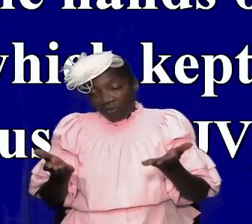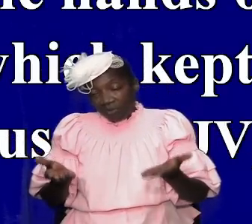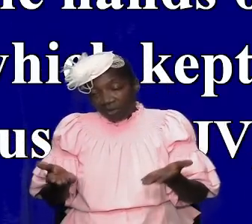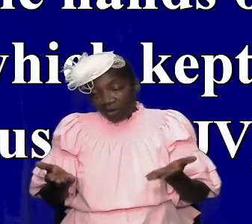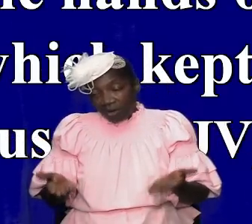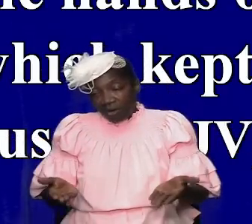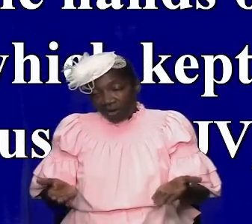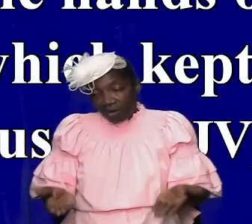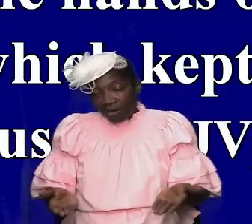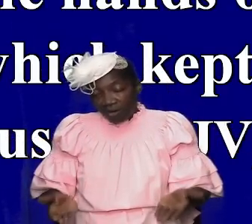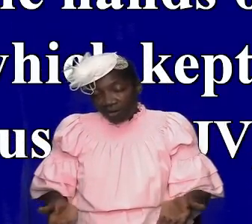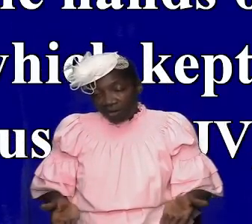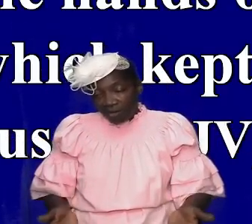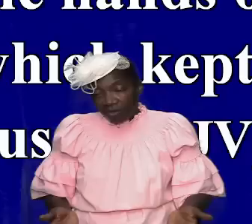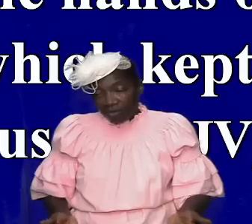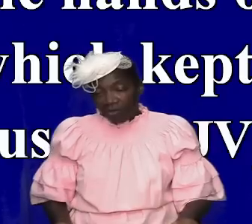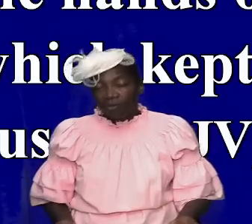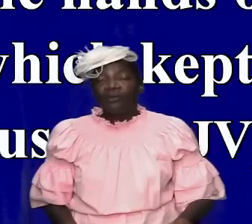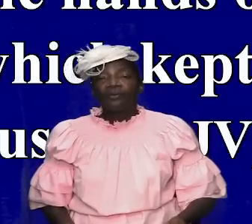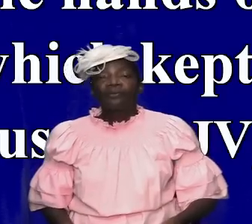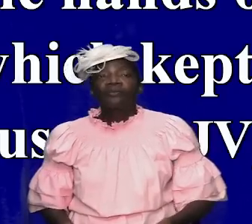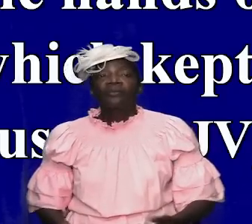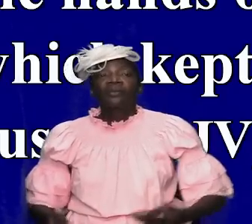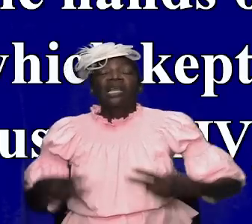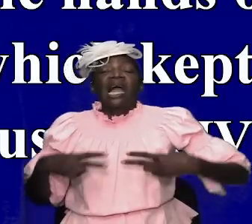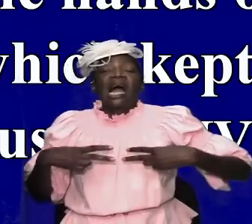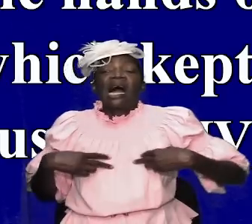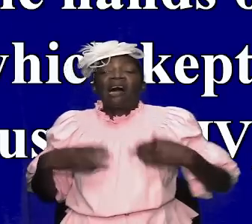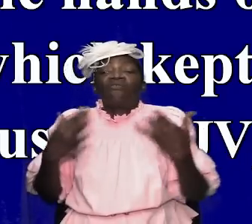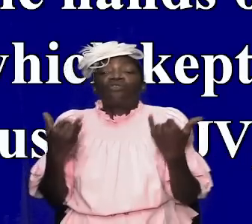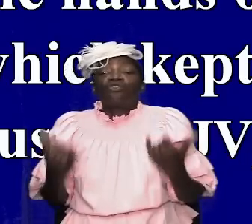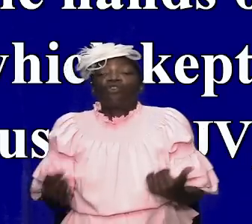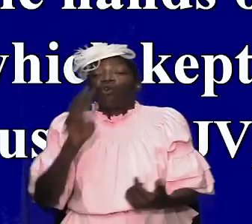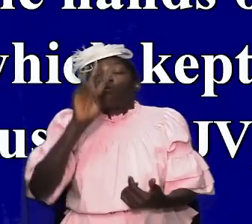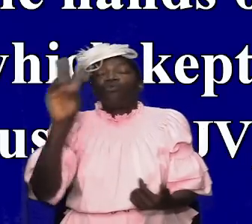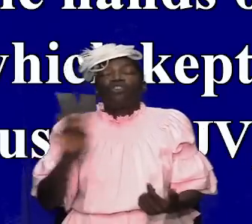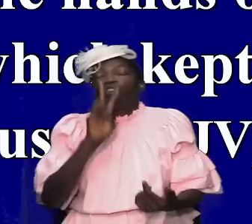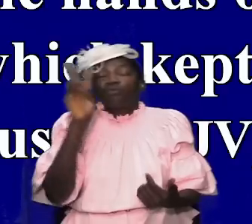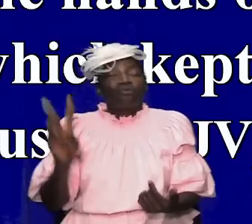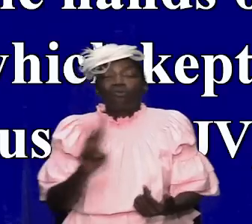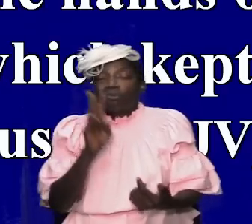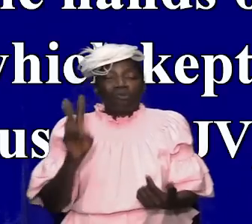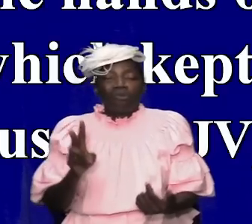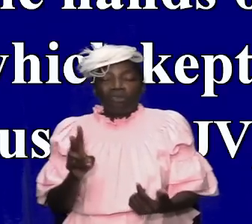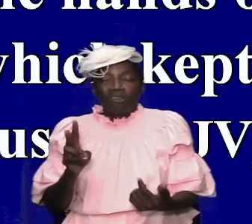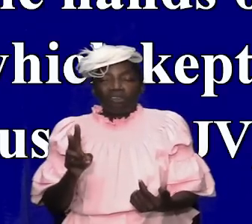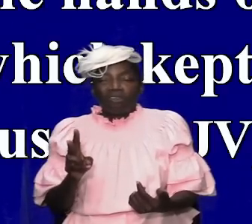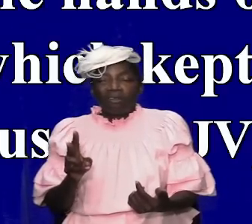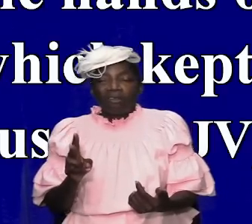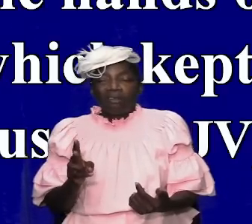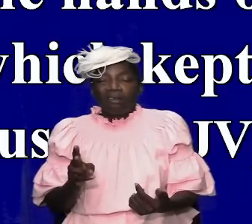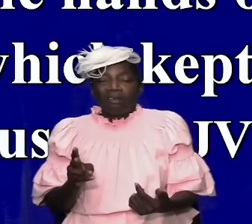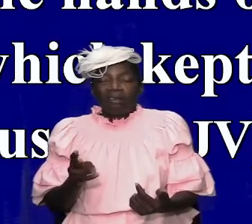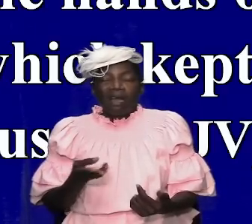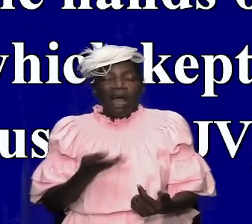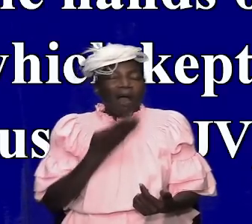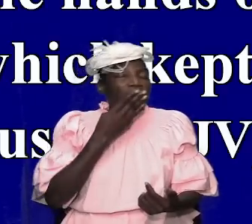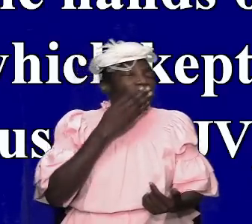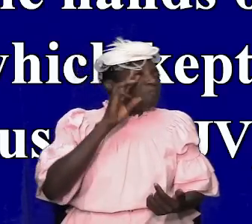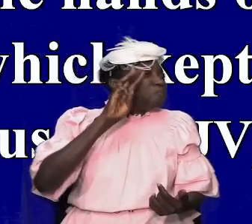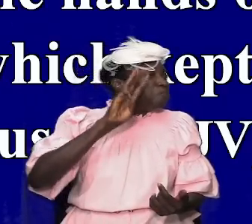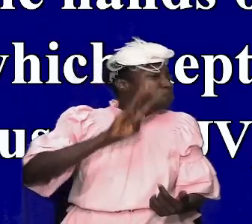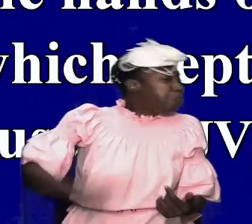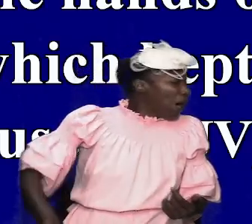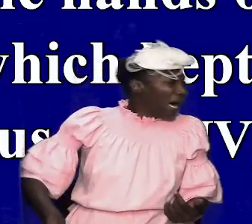evaporated and they had to now use in syria metals because